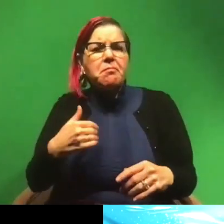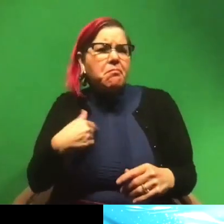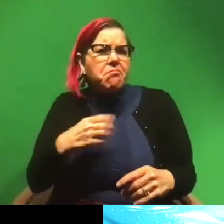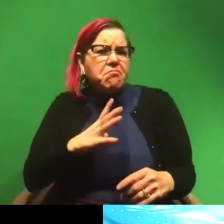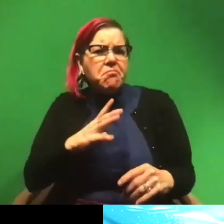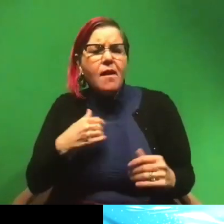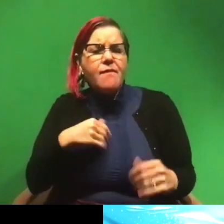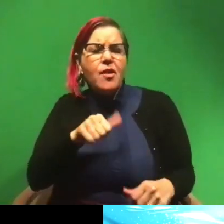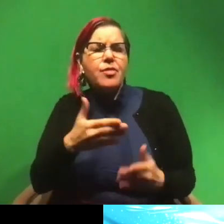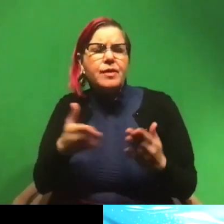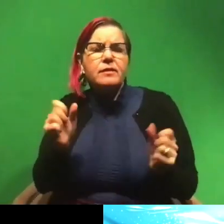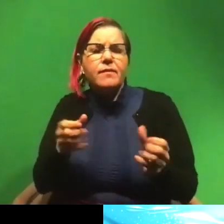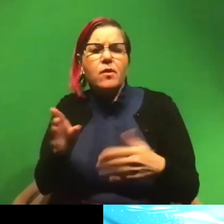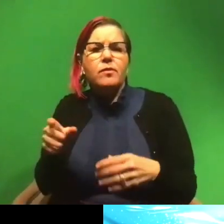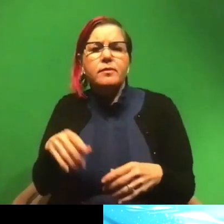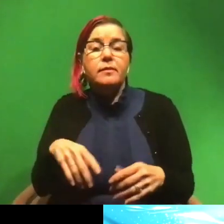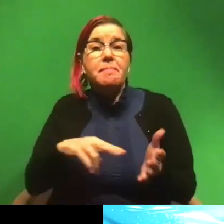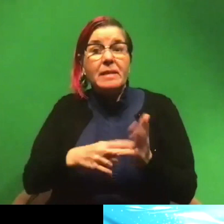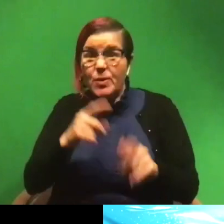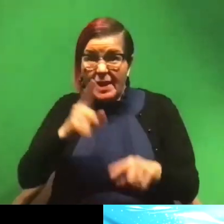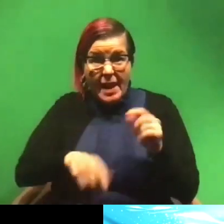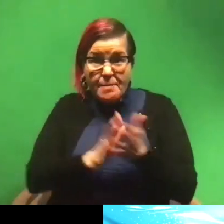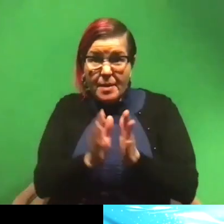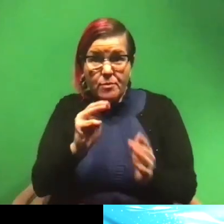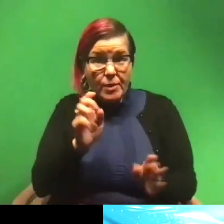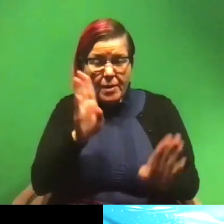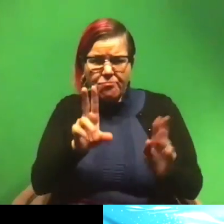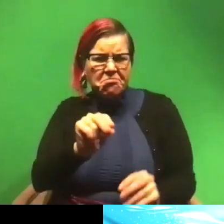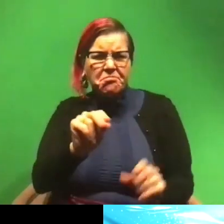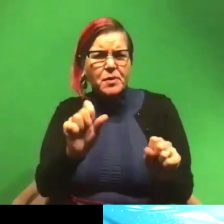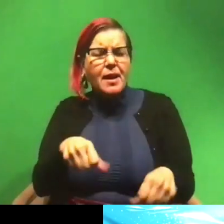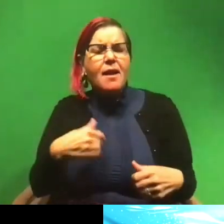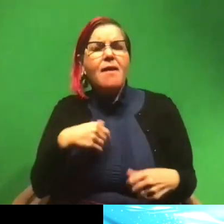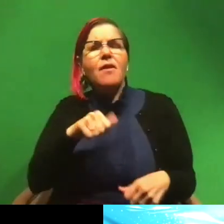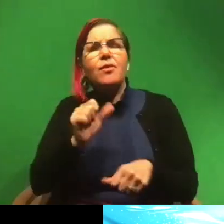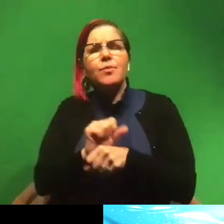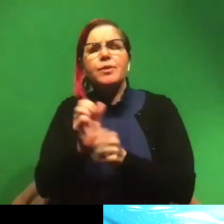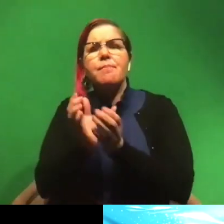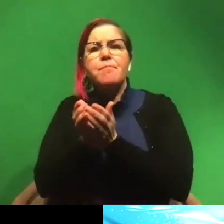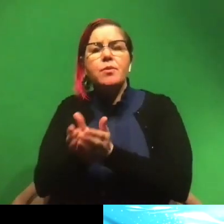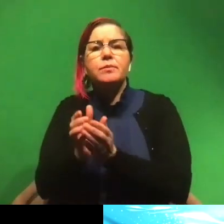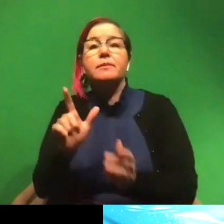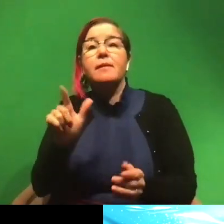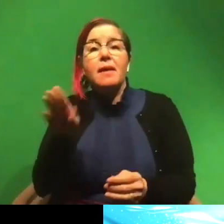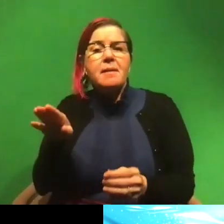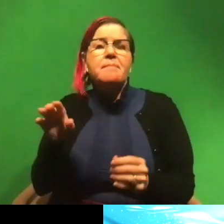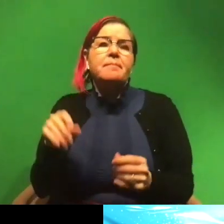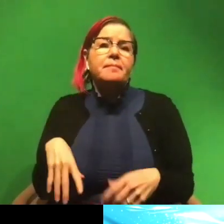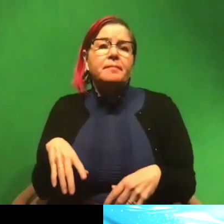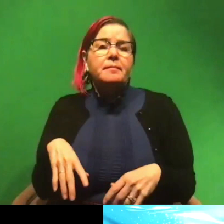not, doesn't mean that you can't be a marine biologist. You can do work on boats. You can do work in the lab.